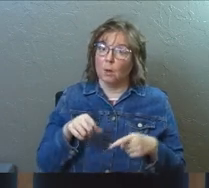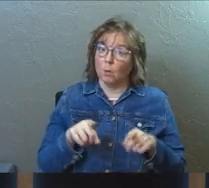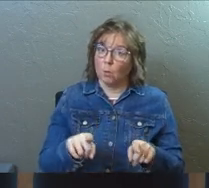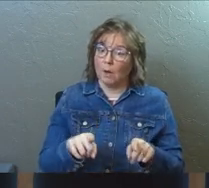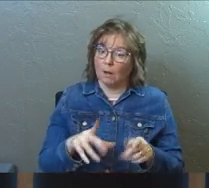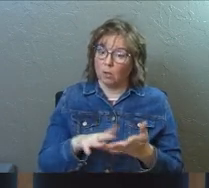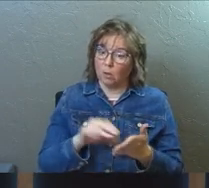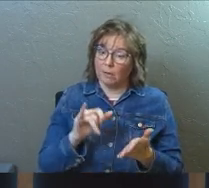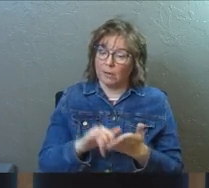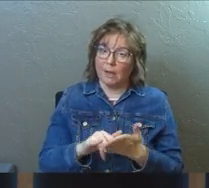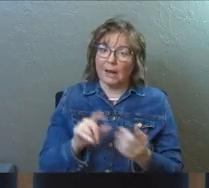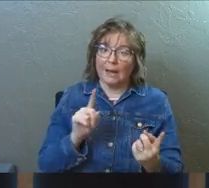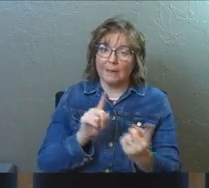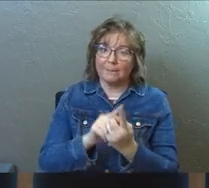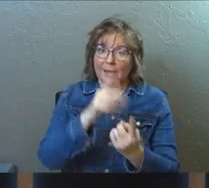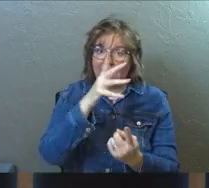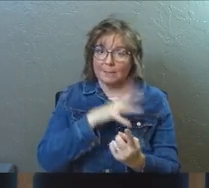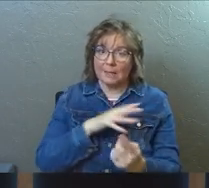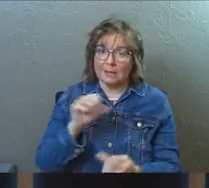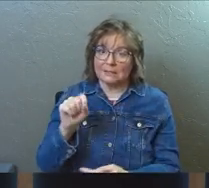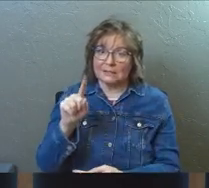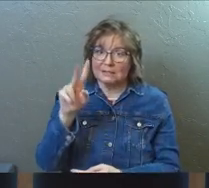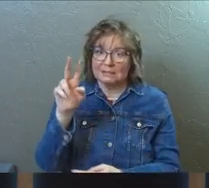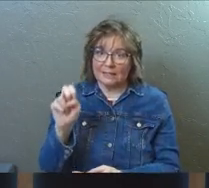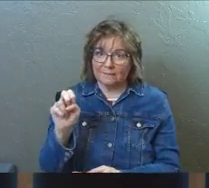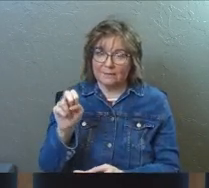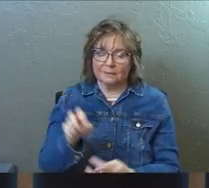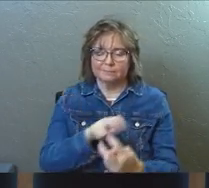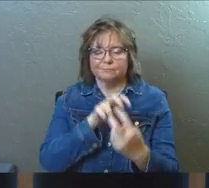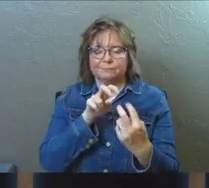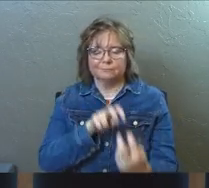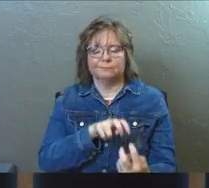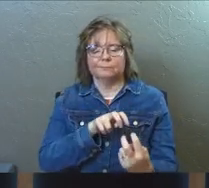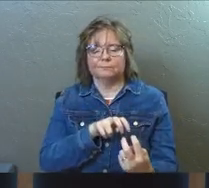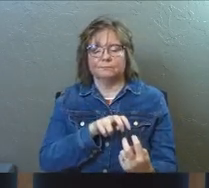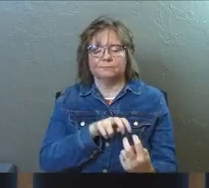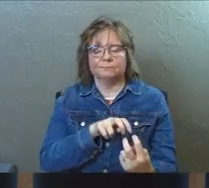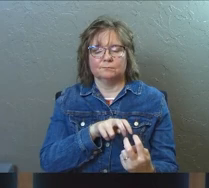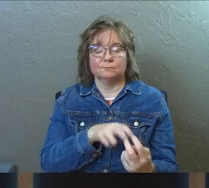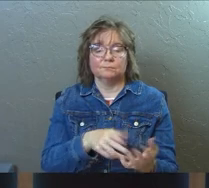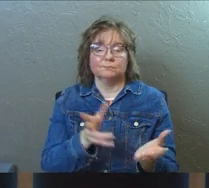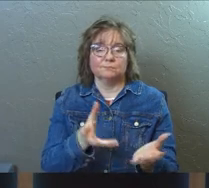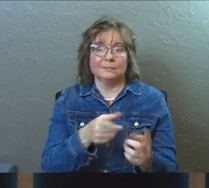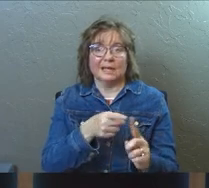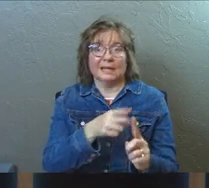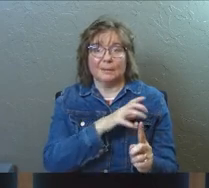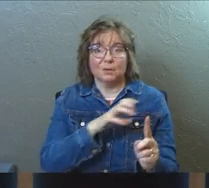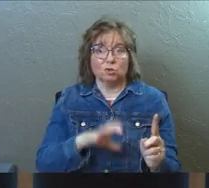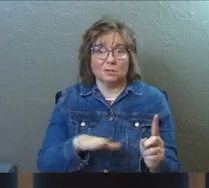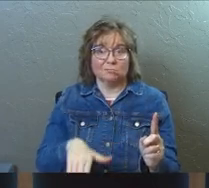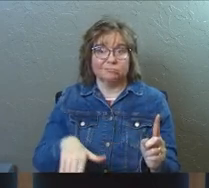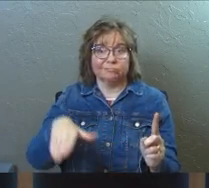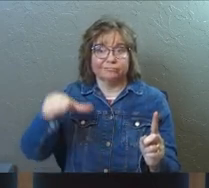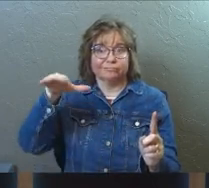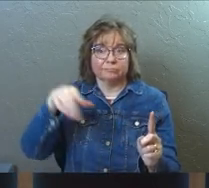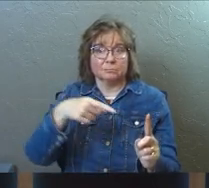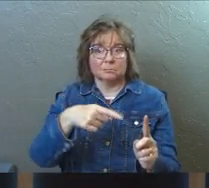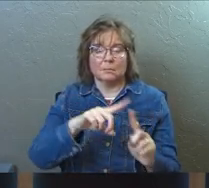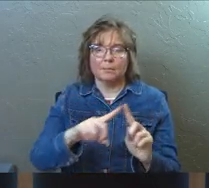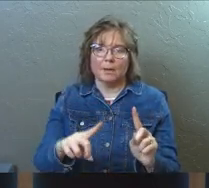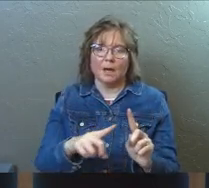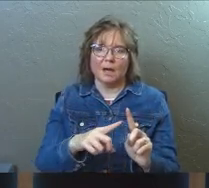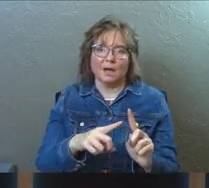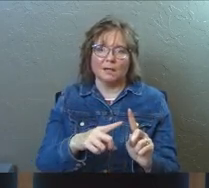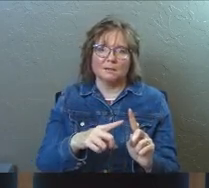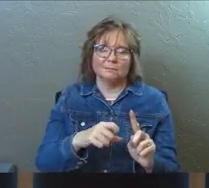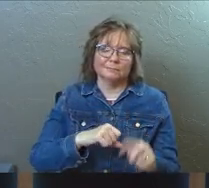of that, I met a guy named Steve, just sat down and met this guy named Steve. And Steve had been a Christian, had been raised as a Christian, but